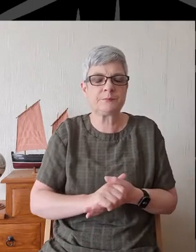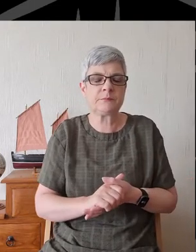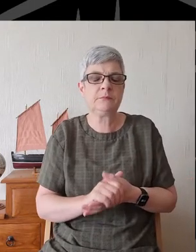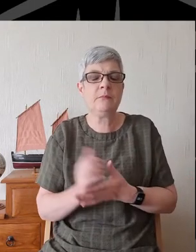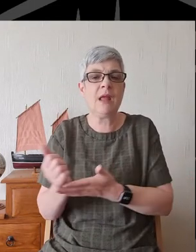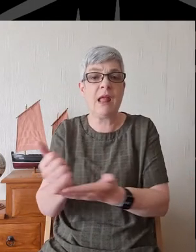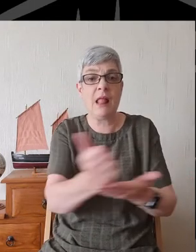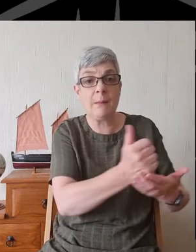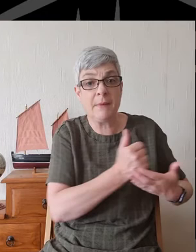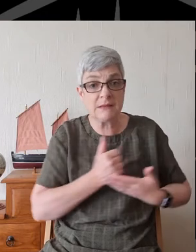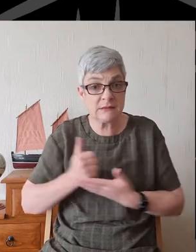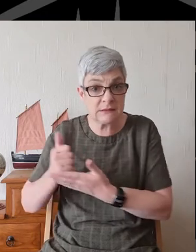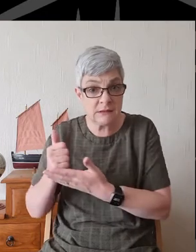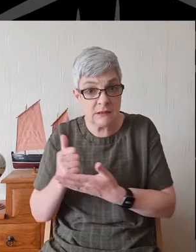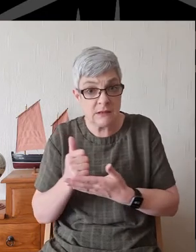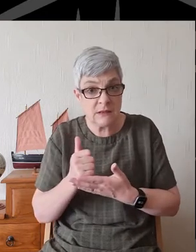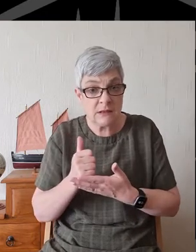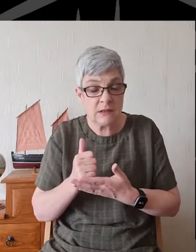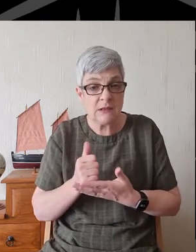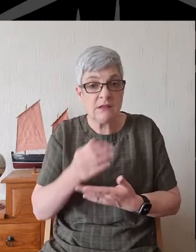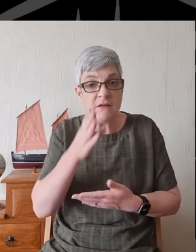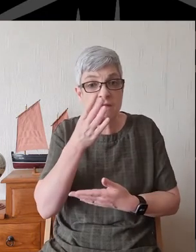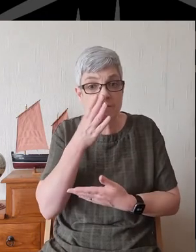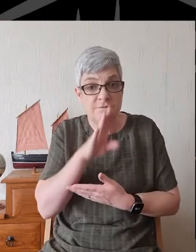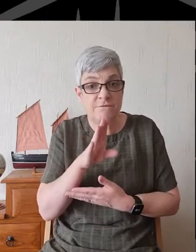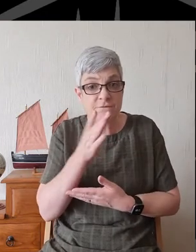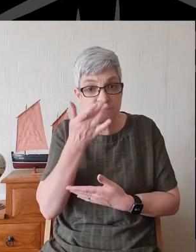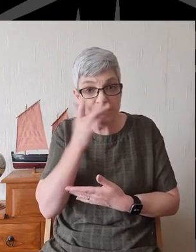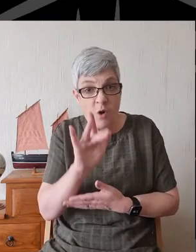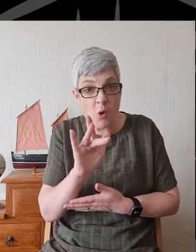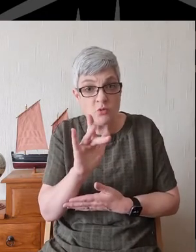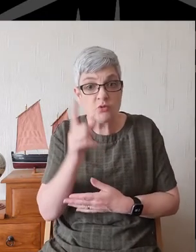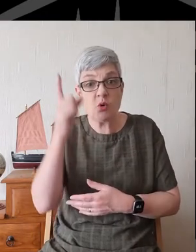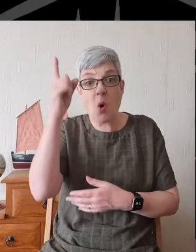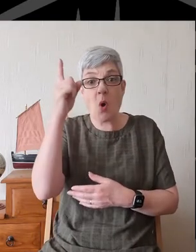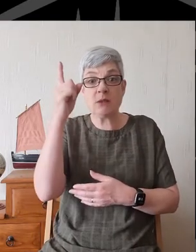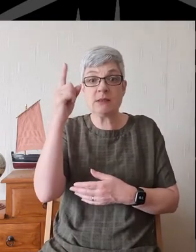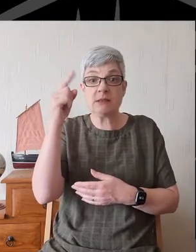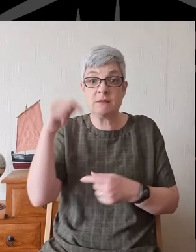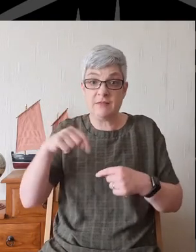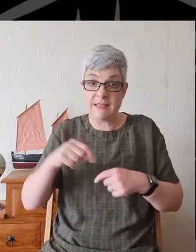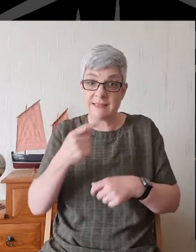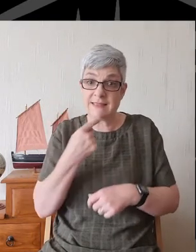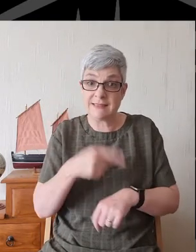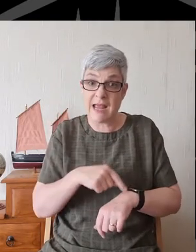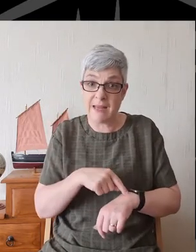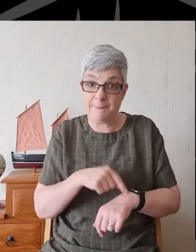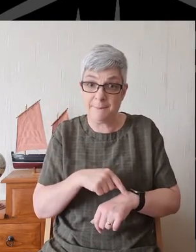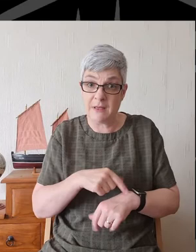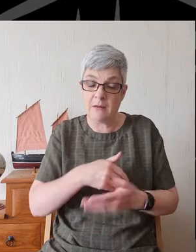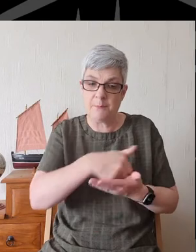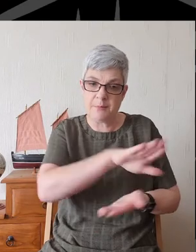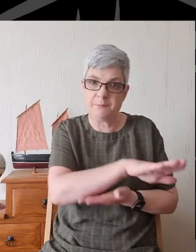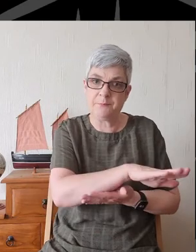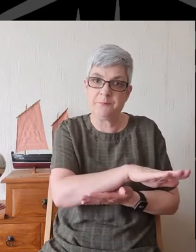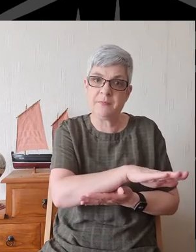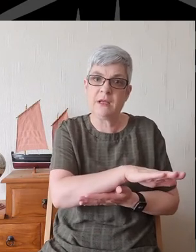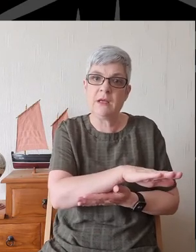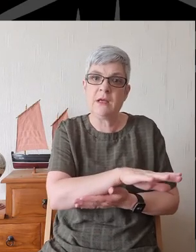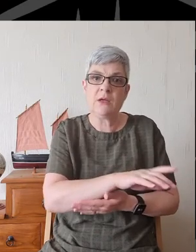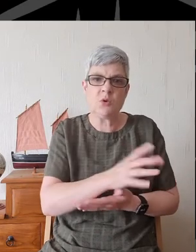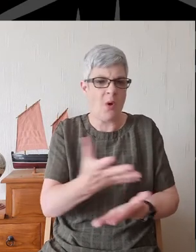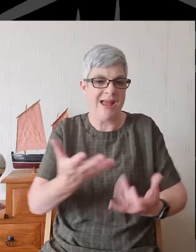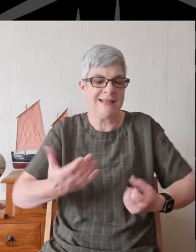Help us to depose the false gods of our era, to not to be taken in with the seductive